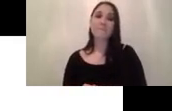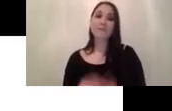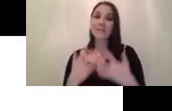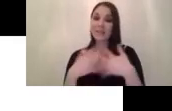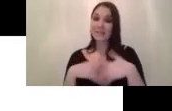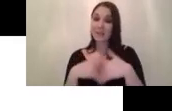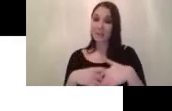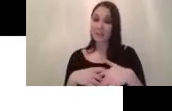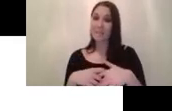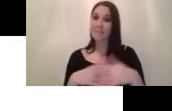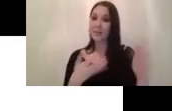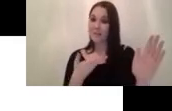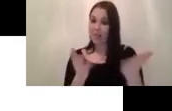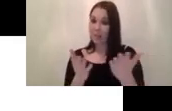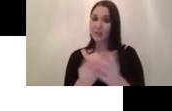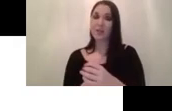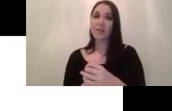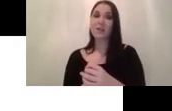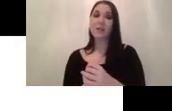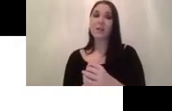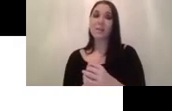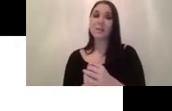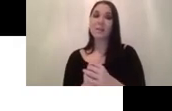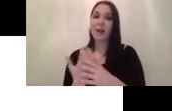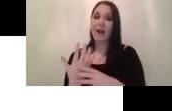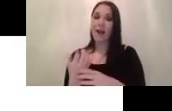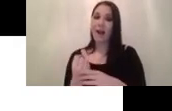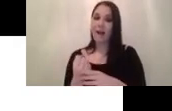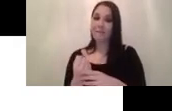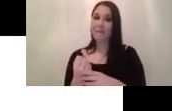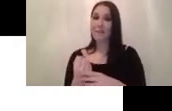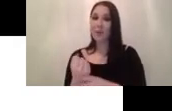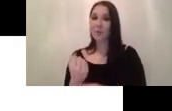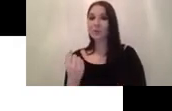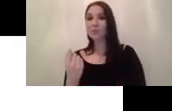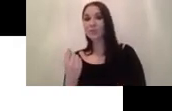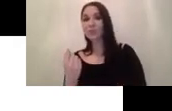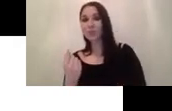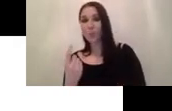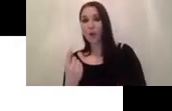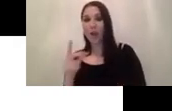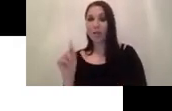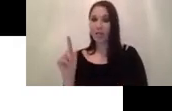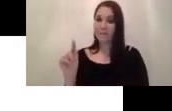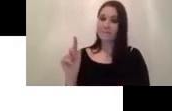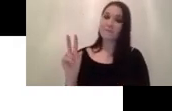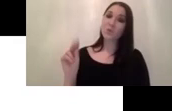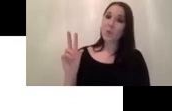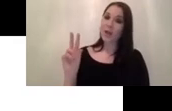available uh we have about a dozen of them deployed inside ifm